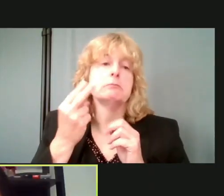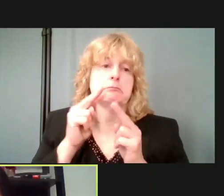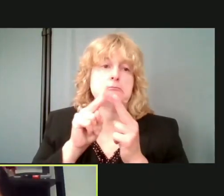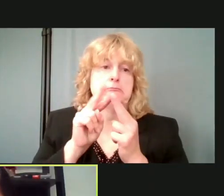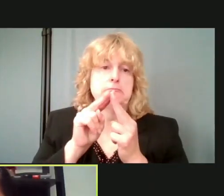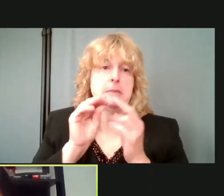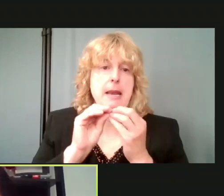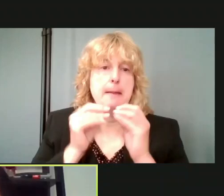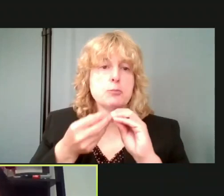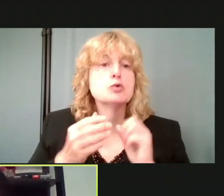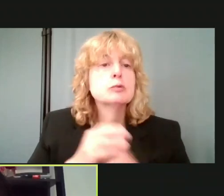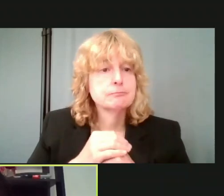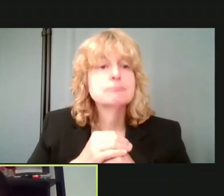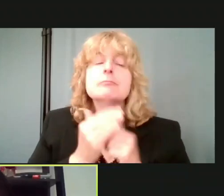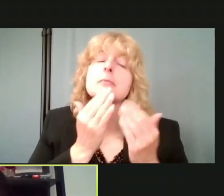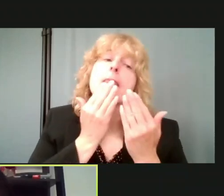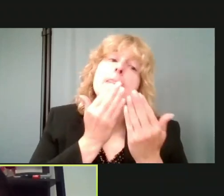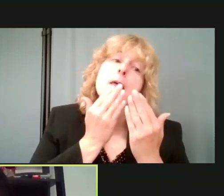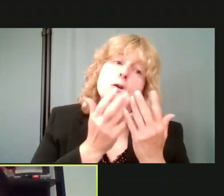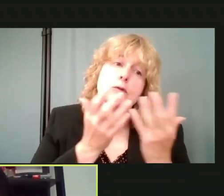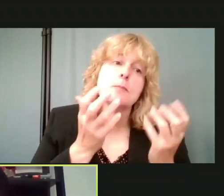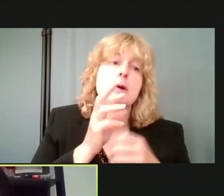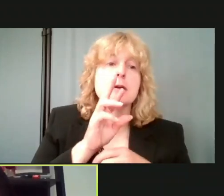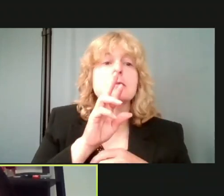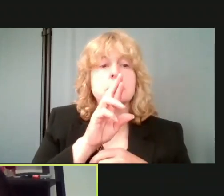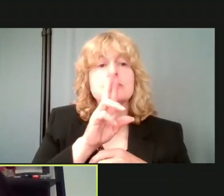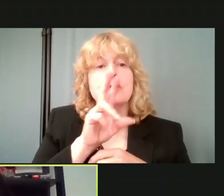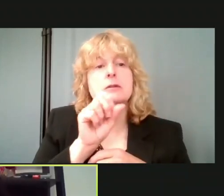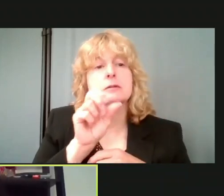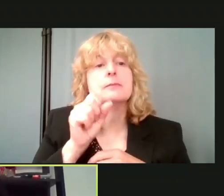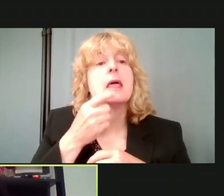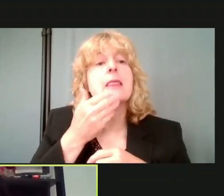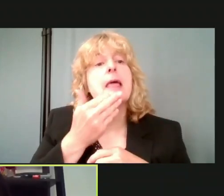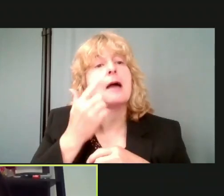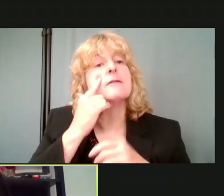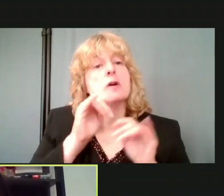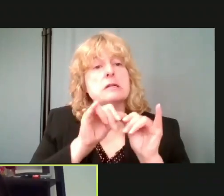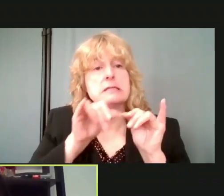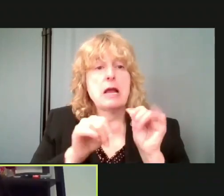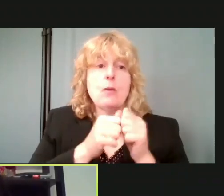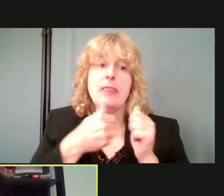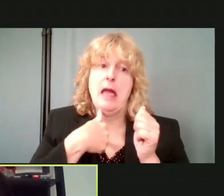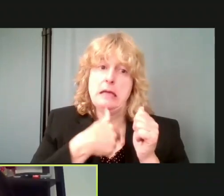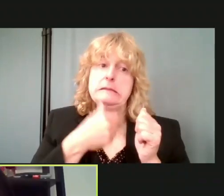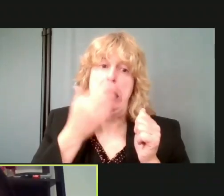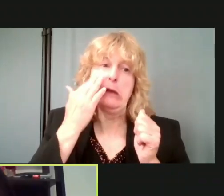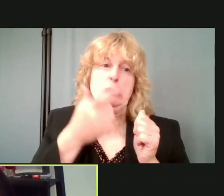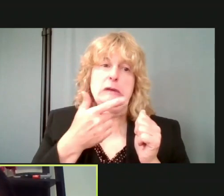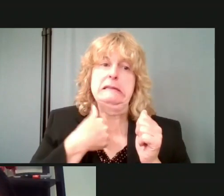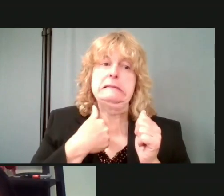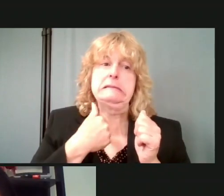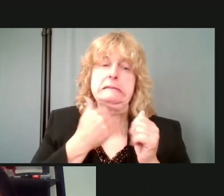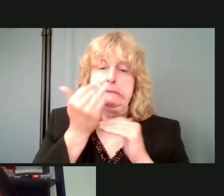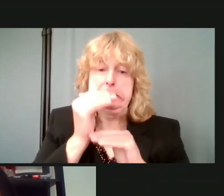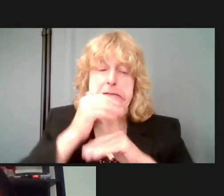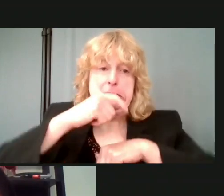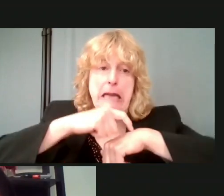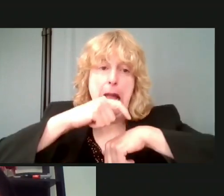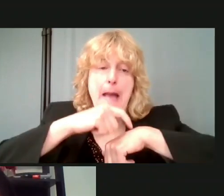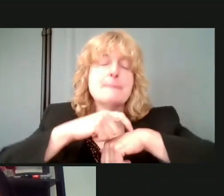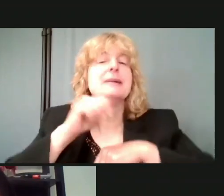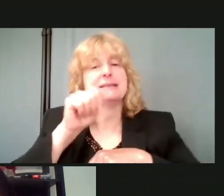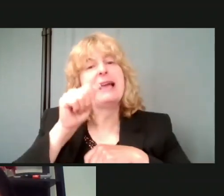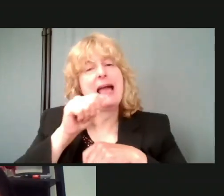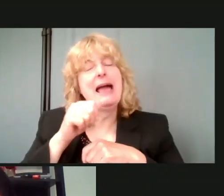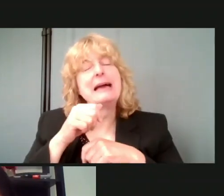Thank you. Thank you so much. And, uh, thanks for sticking out with us. know that you had a tight timeline, so we appreciate it. It seems so. Yeah, I am